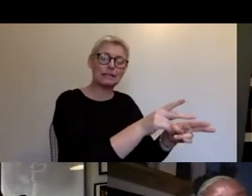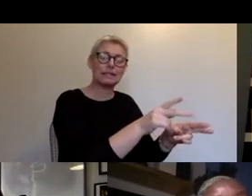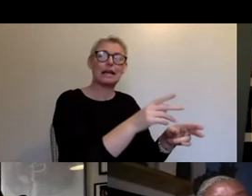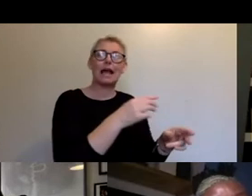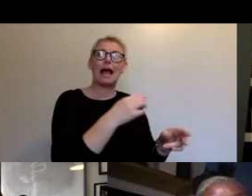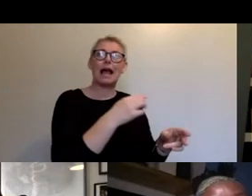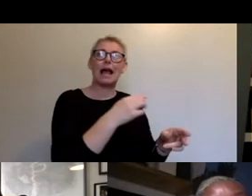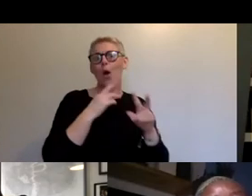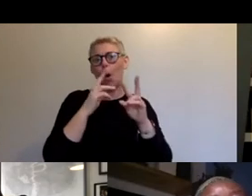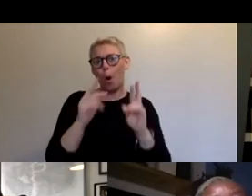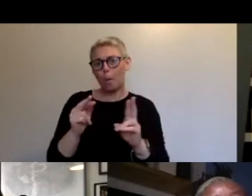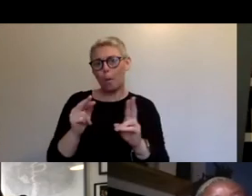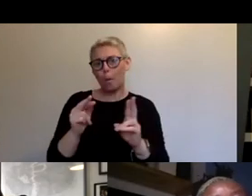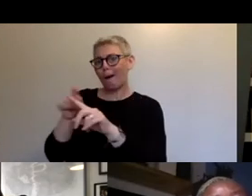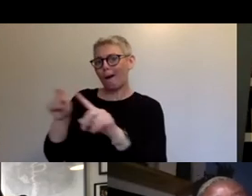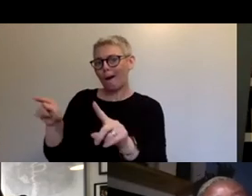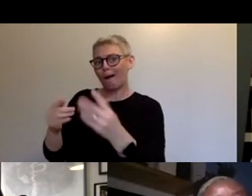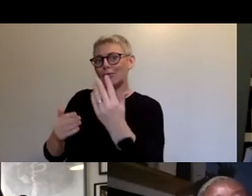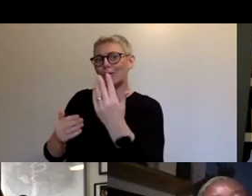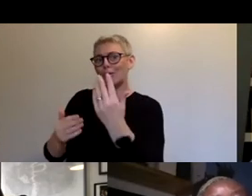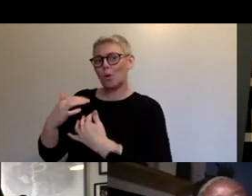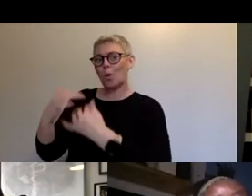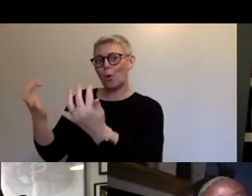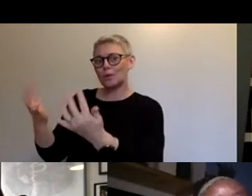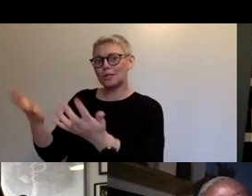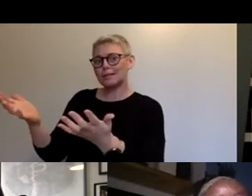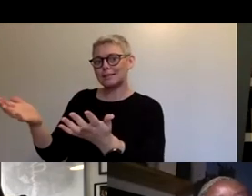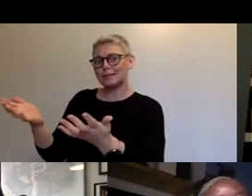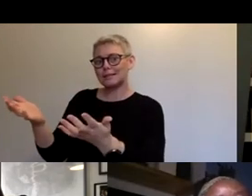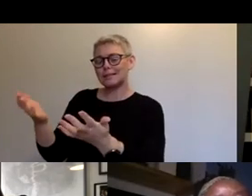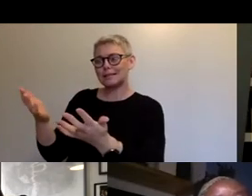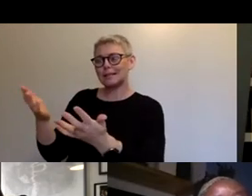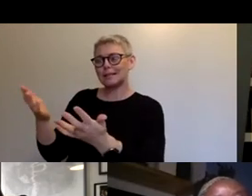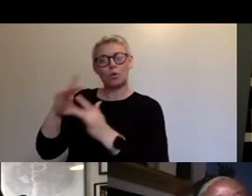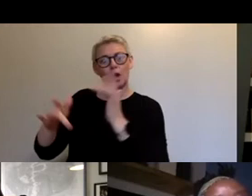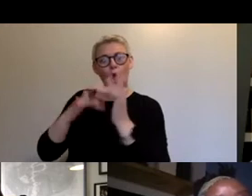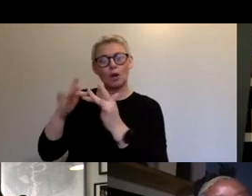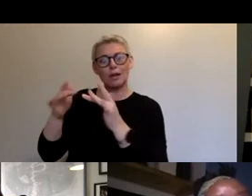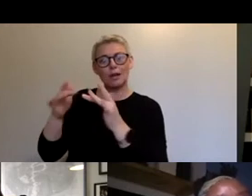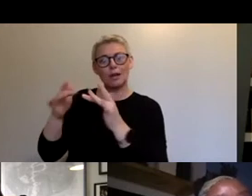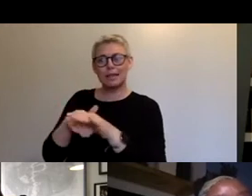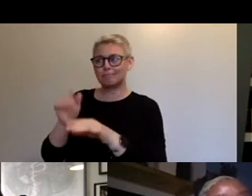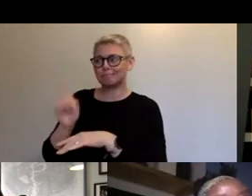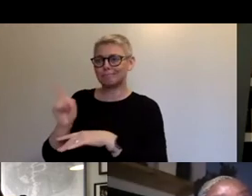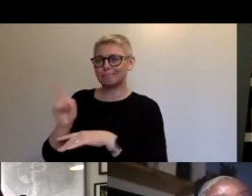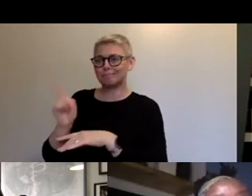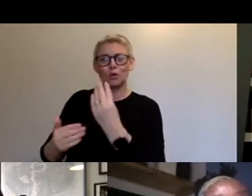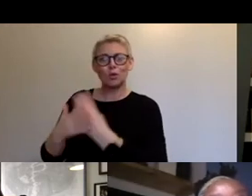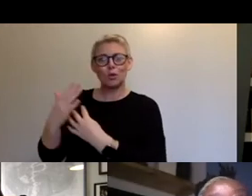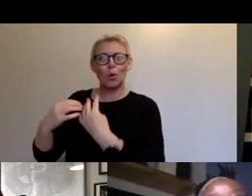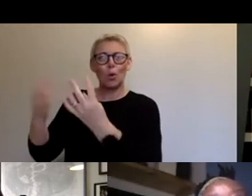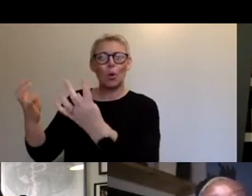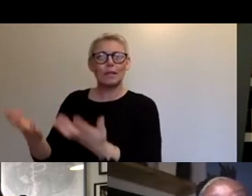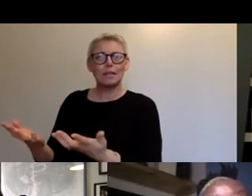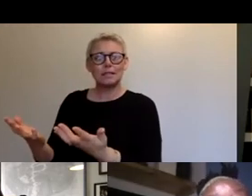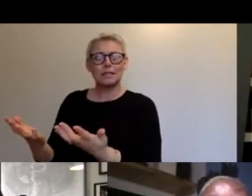audience, a different audience for our online content. Um, but yeah, similarly to Jack, I think the future for us is,